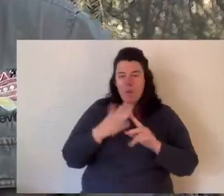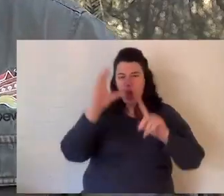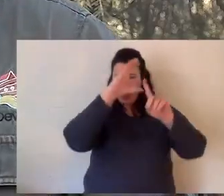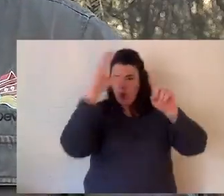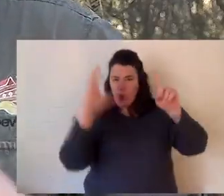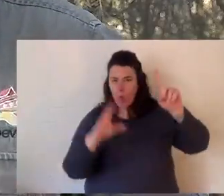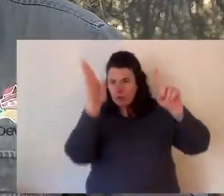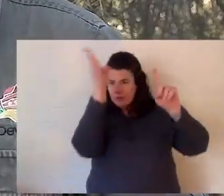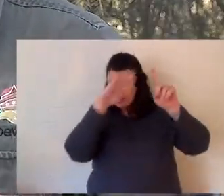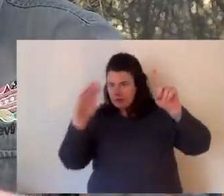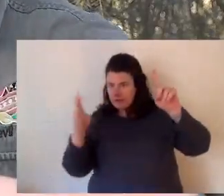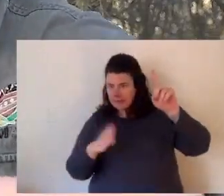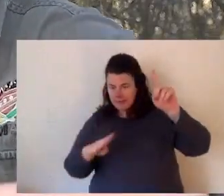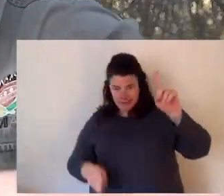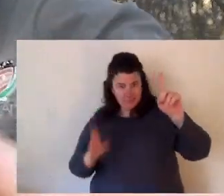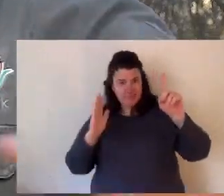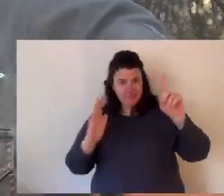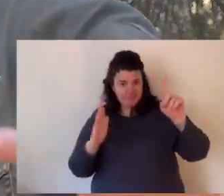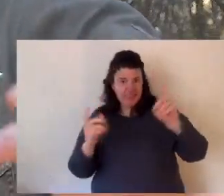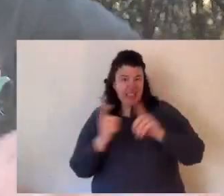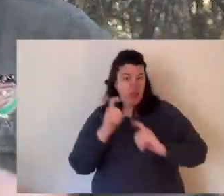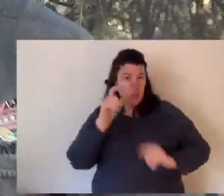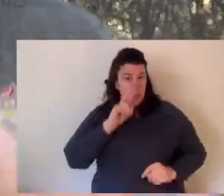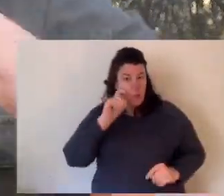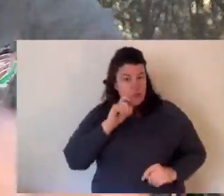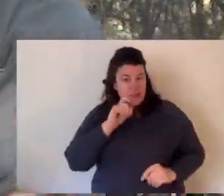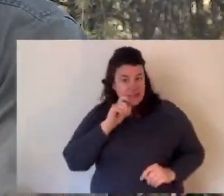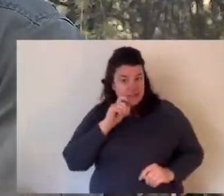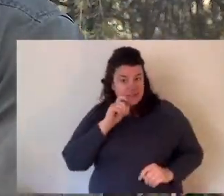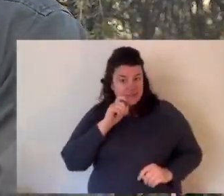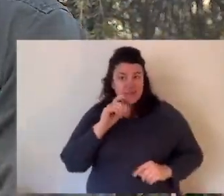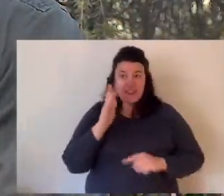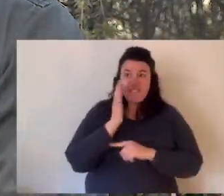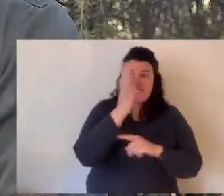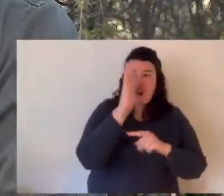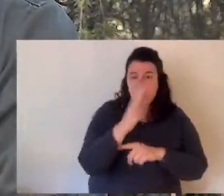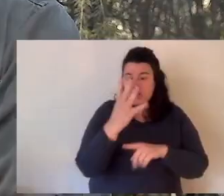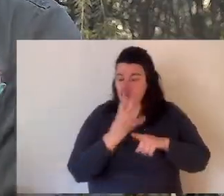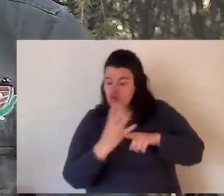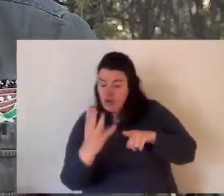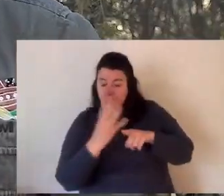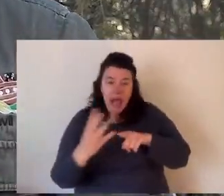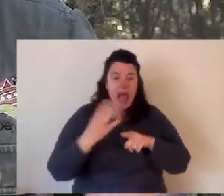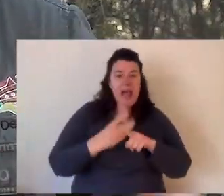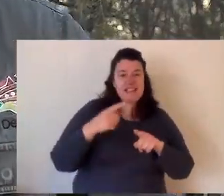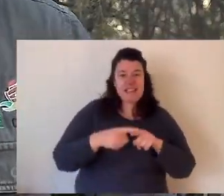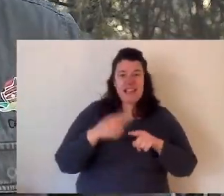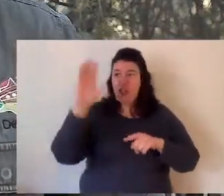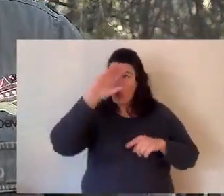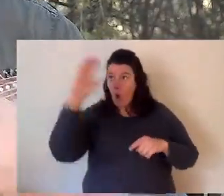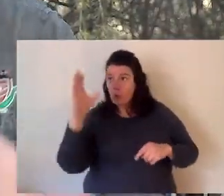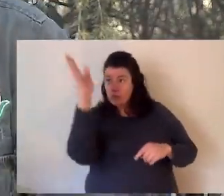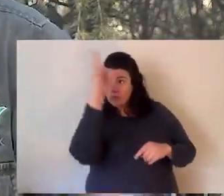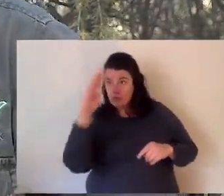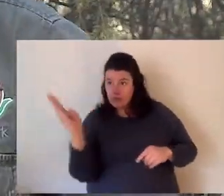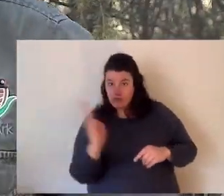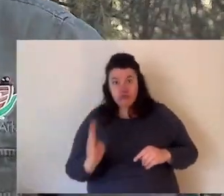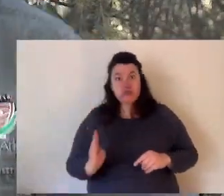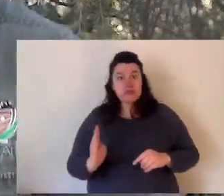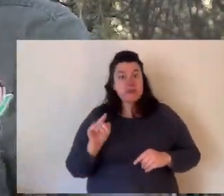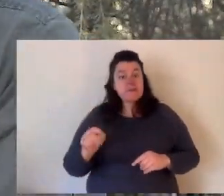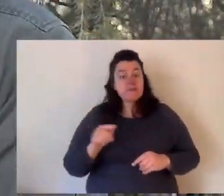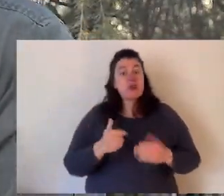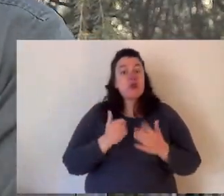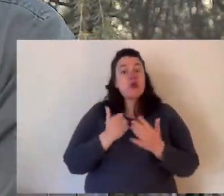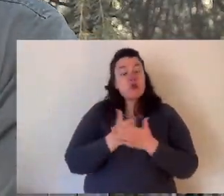live typically in the coastal areas east of the Great Dividing Range. That means they're in the temperate forests, the grasslands